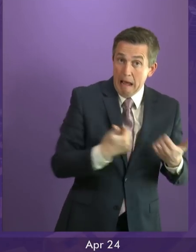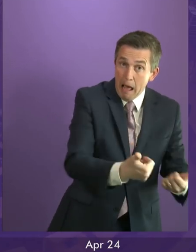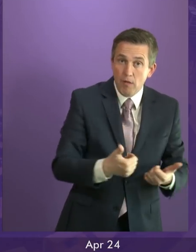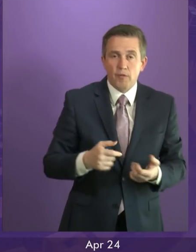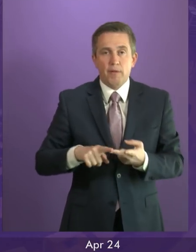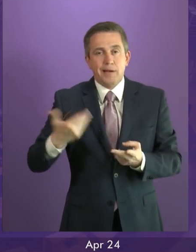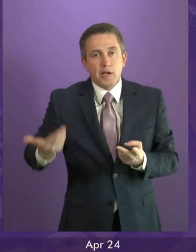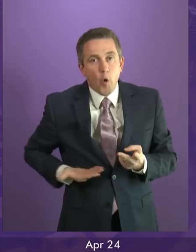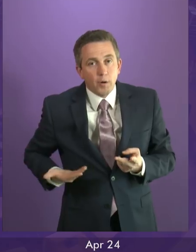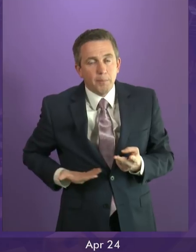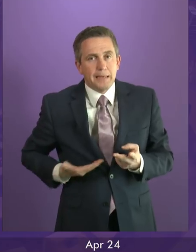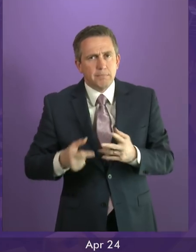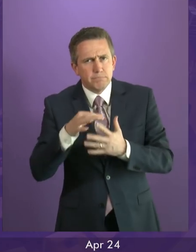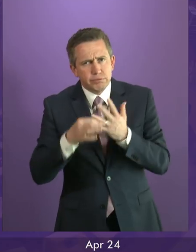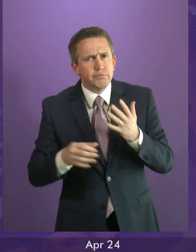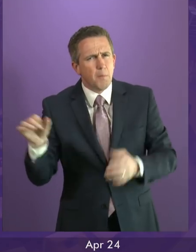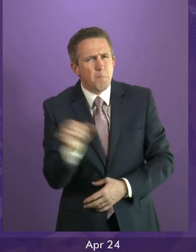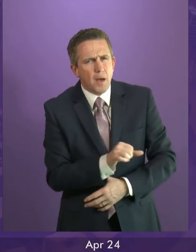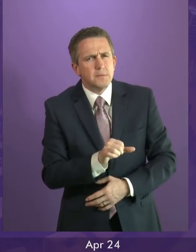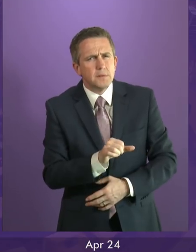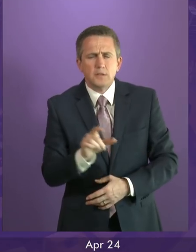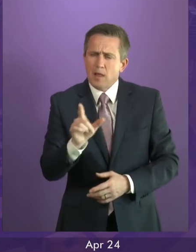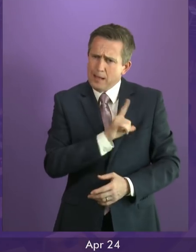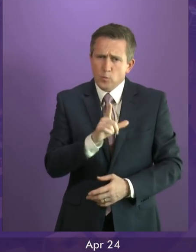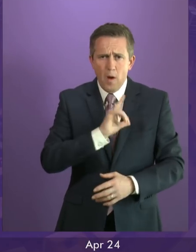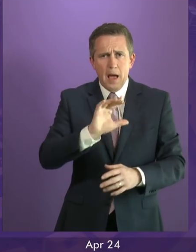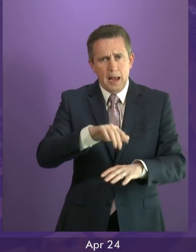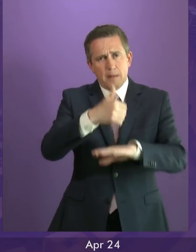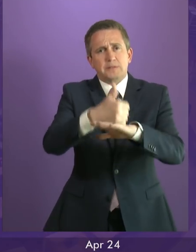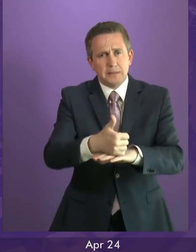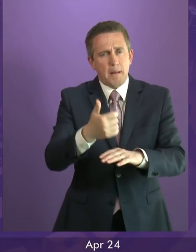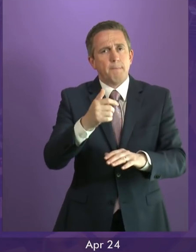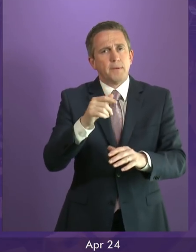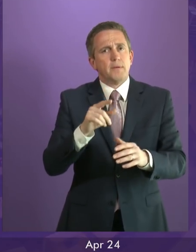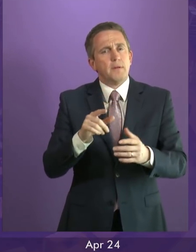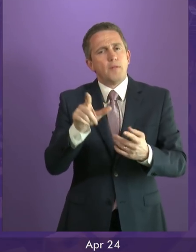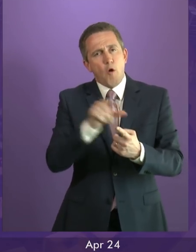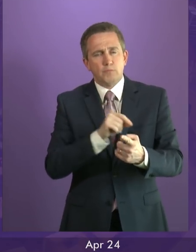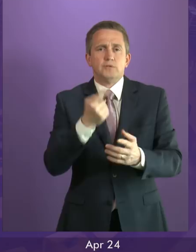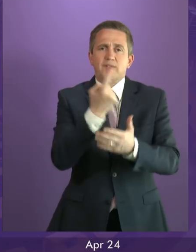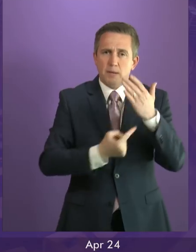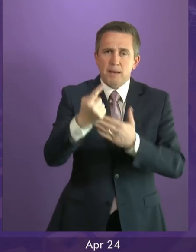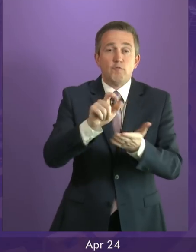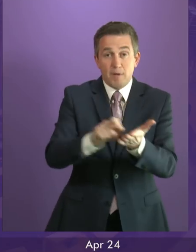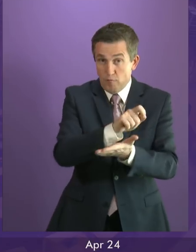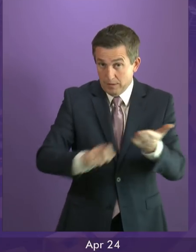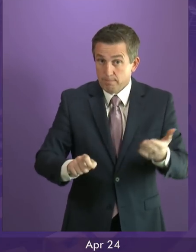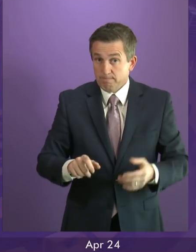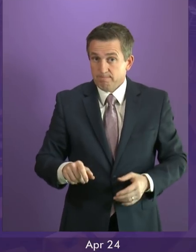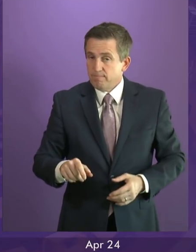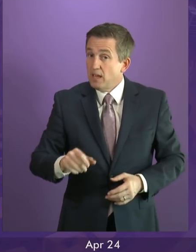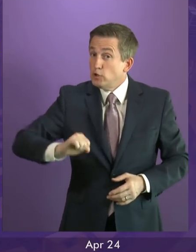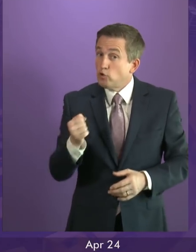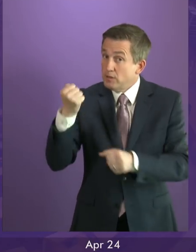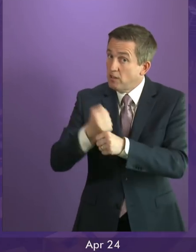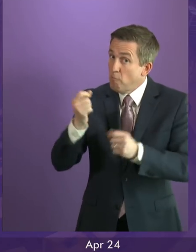our public services. That's why we must act. And, you it's not this Government that needs to be reminded about the day job.